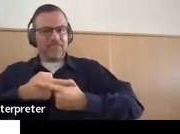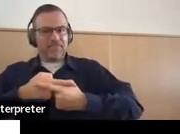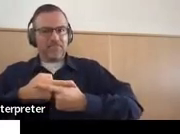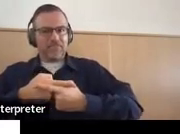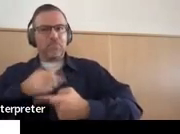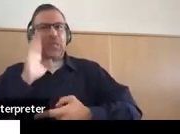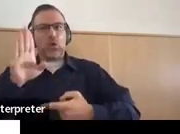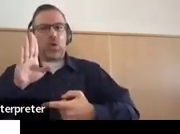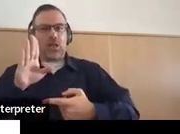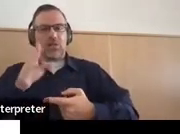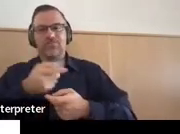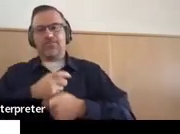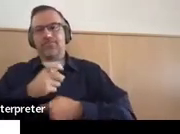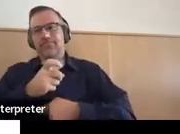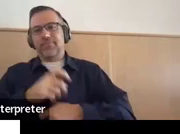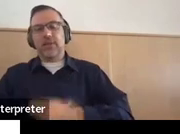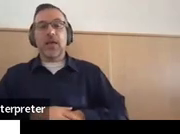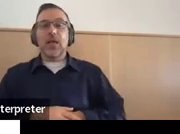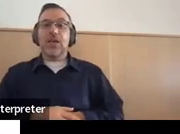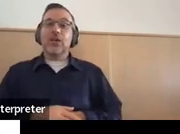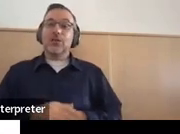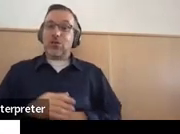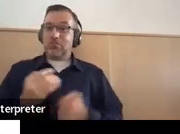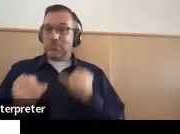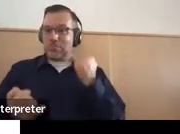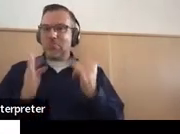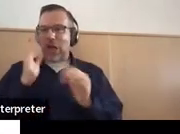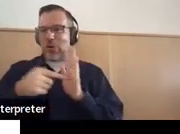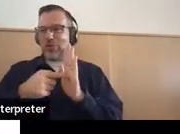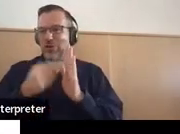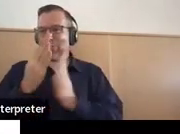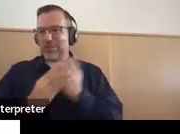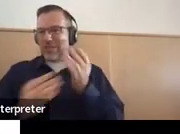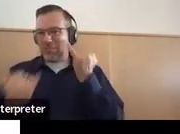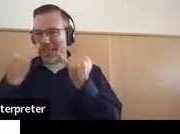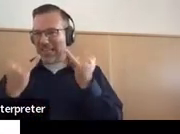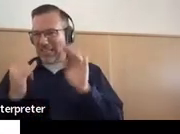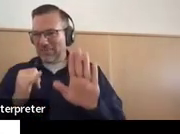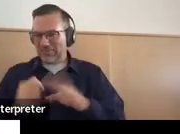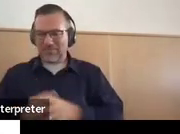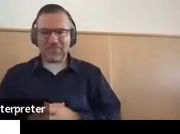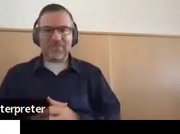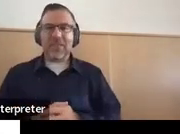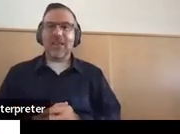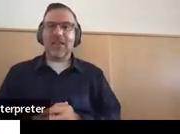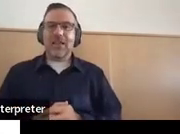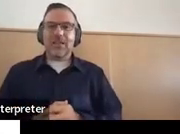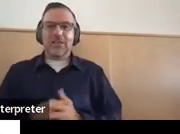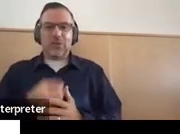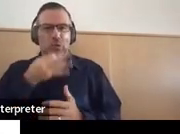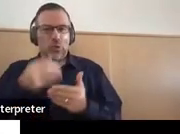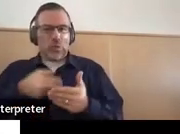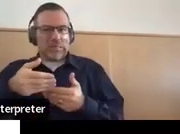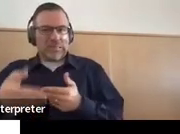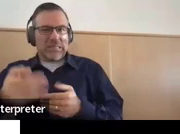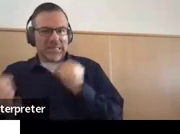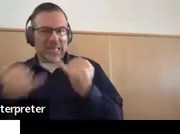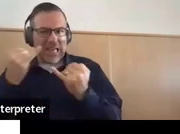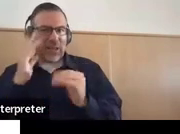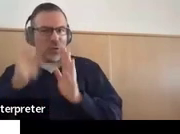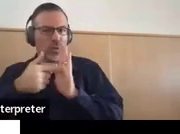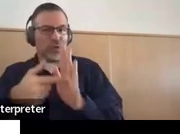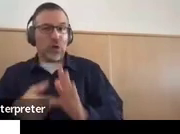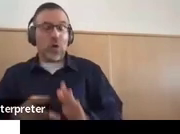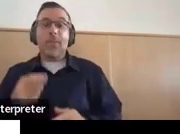So I have some ideas for you. We're going to get to them in a couple of slides, but for these activities, you would include